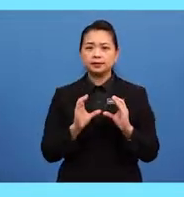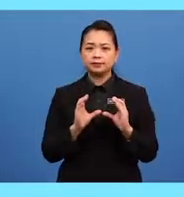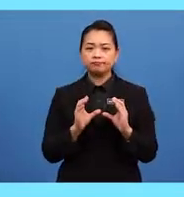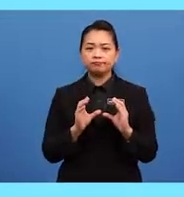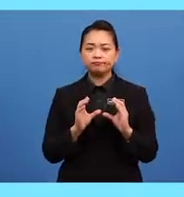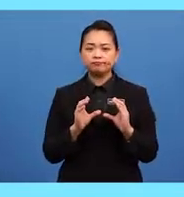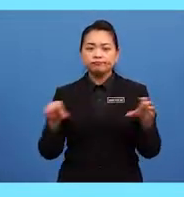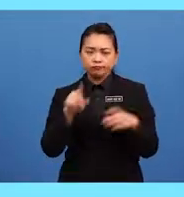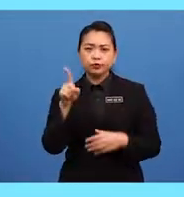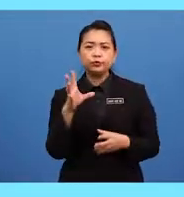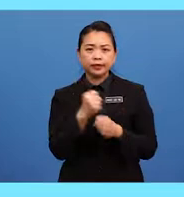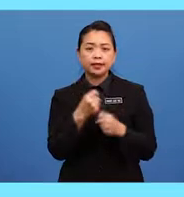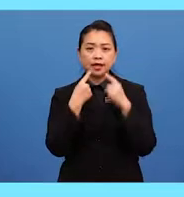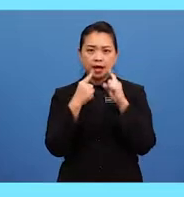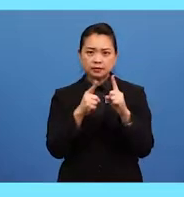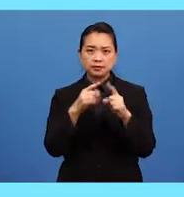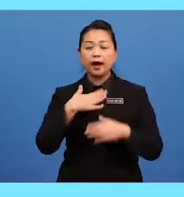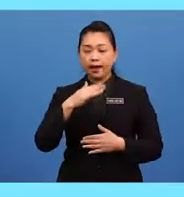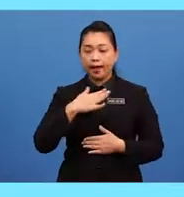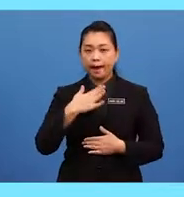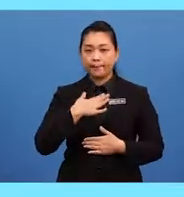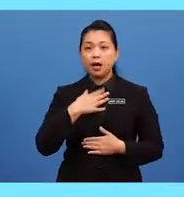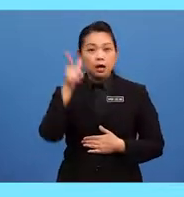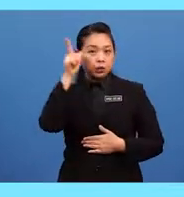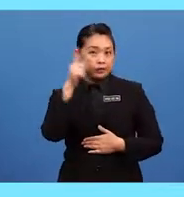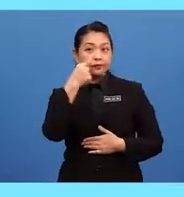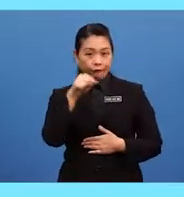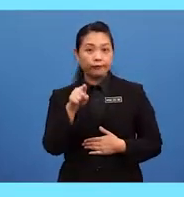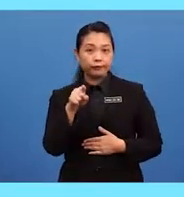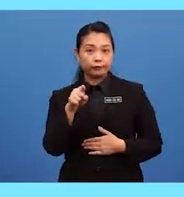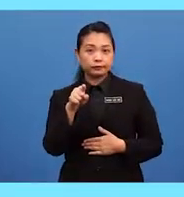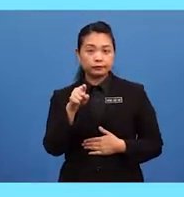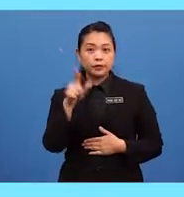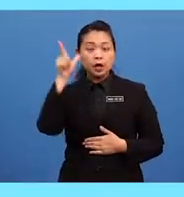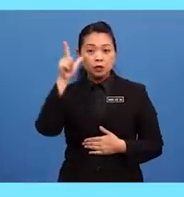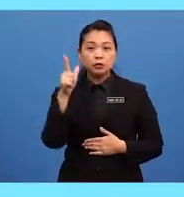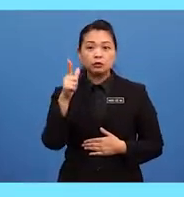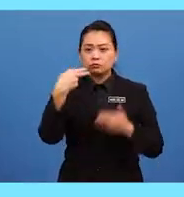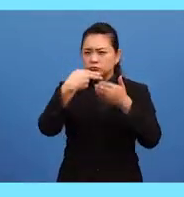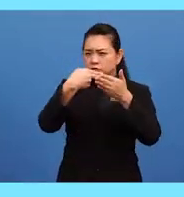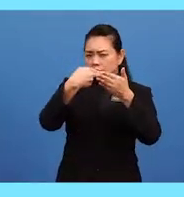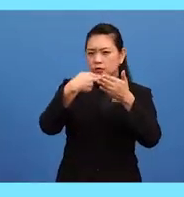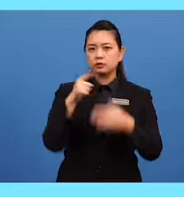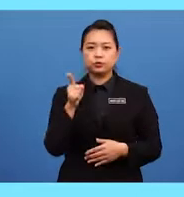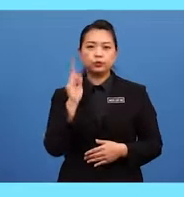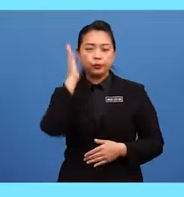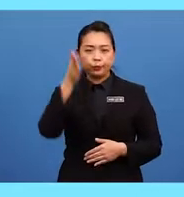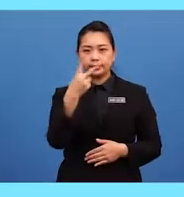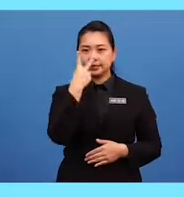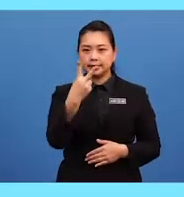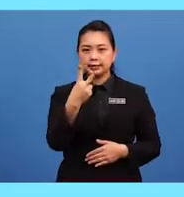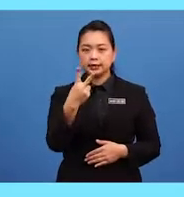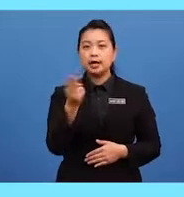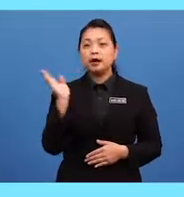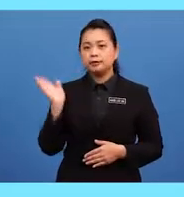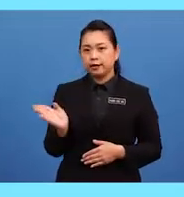Did you get the answer that I'm looking for? Look closely and you will see that